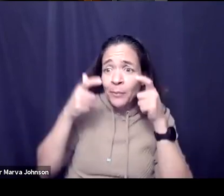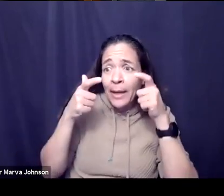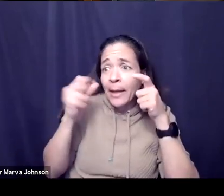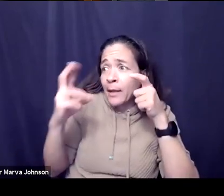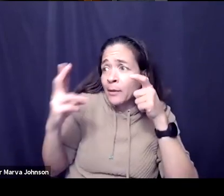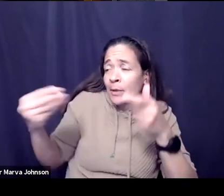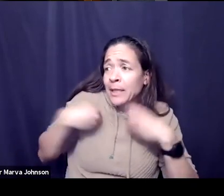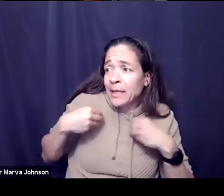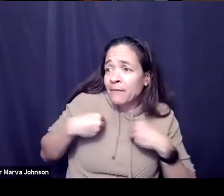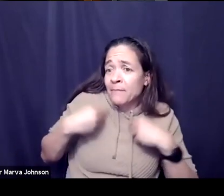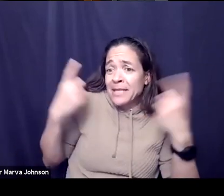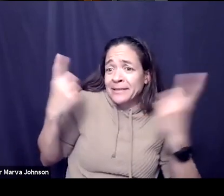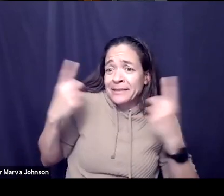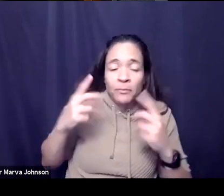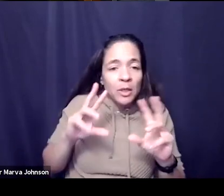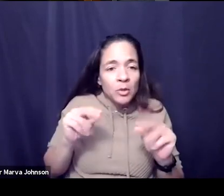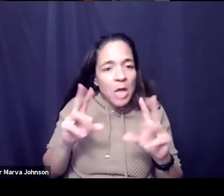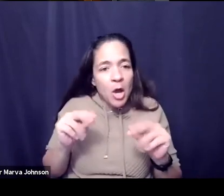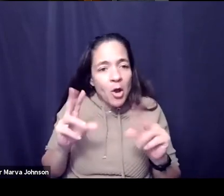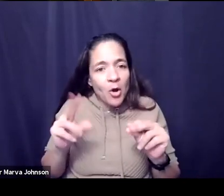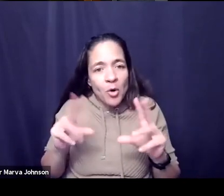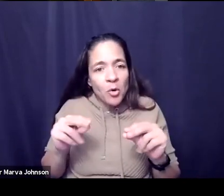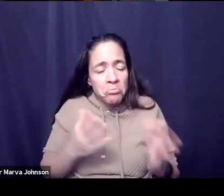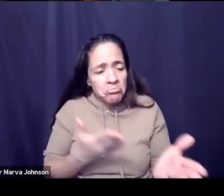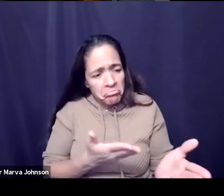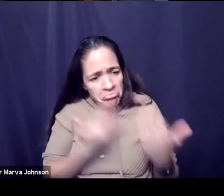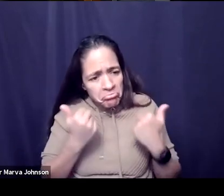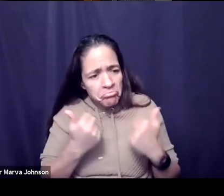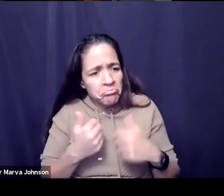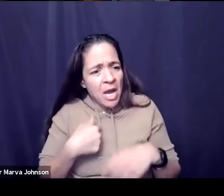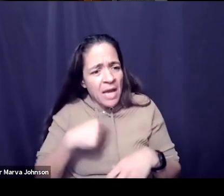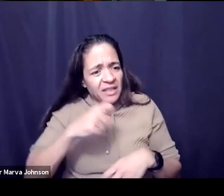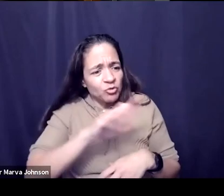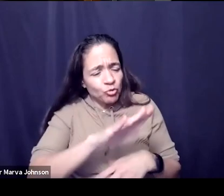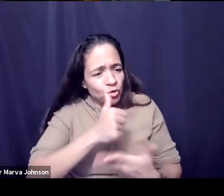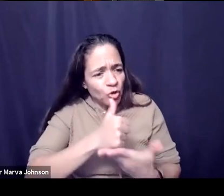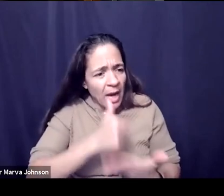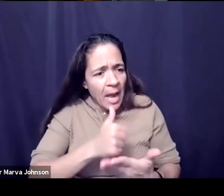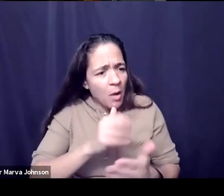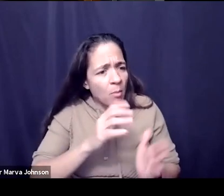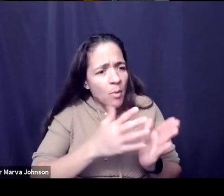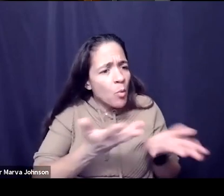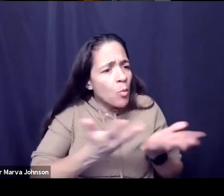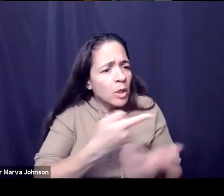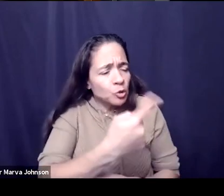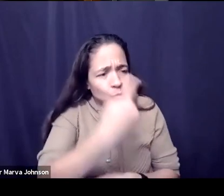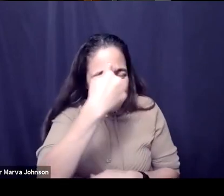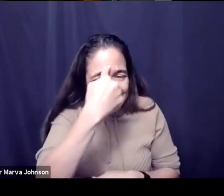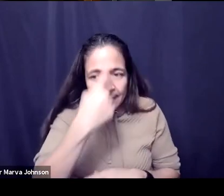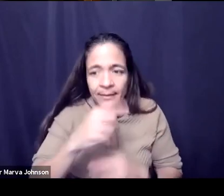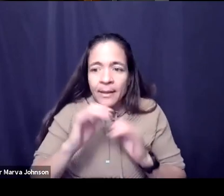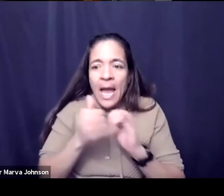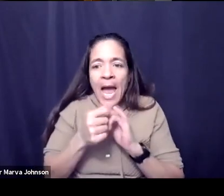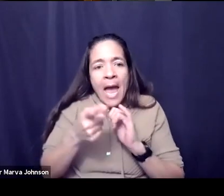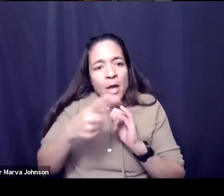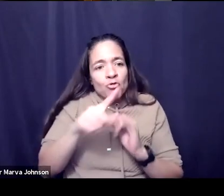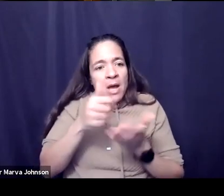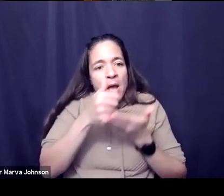that it's actually sometimes just that invitation we could use your help what do you think how do you how do you help people build that mindset